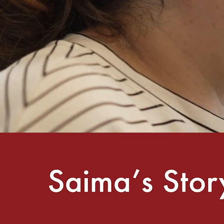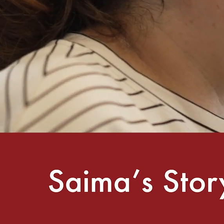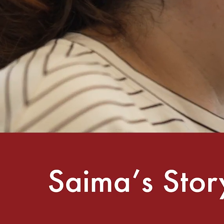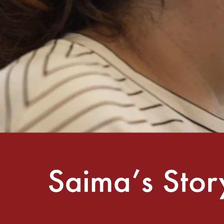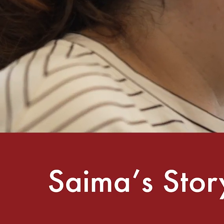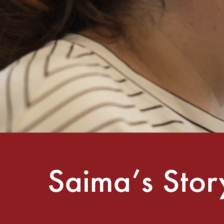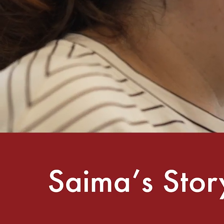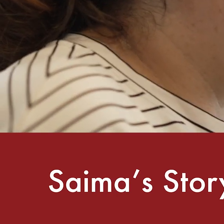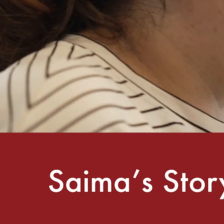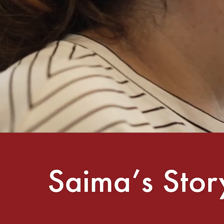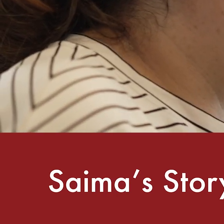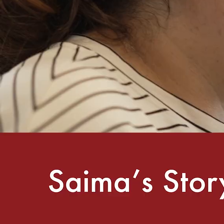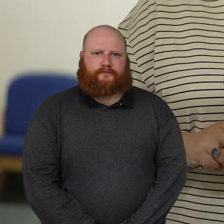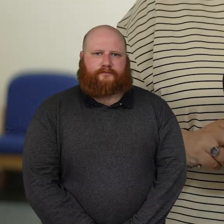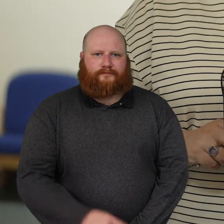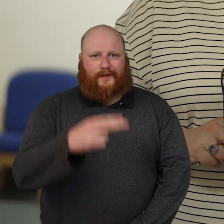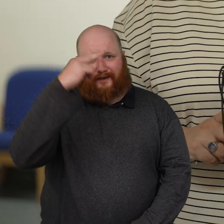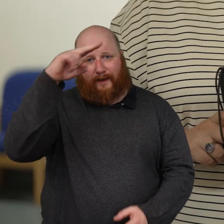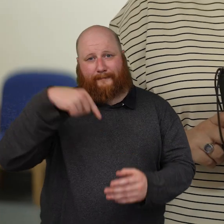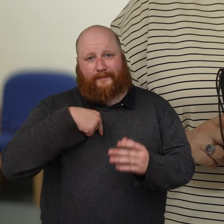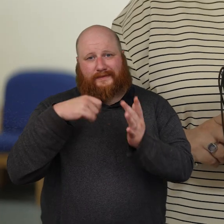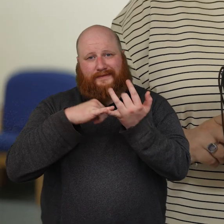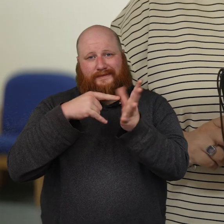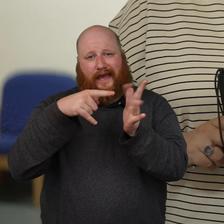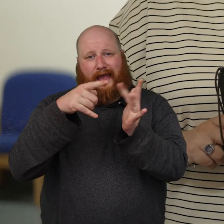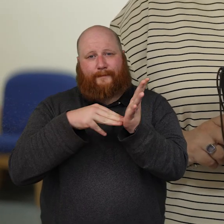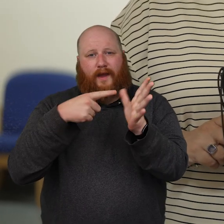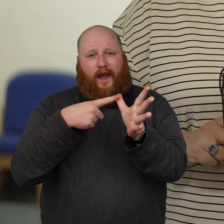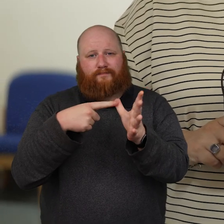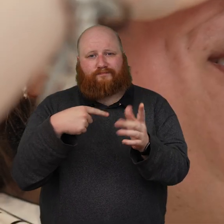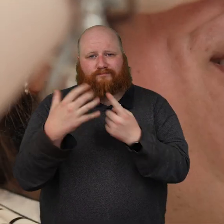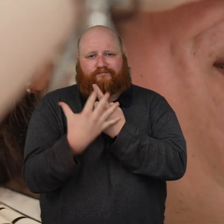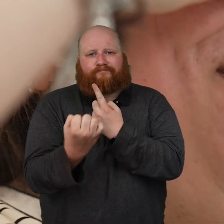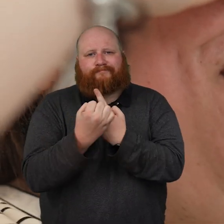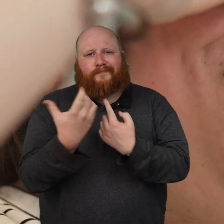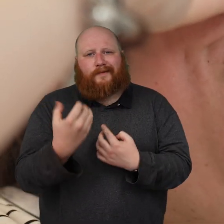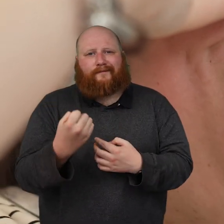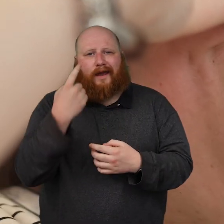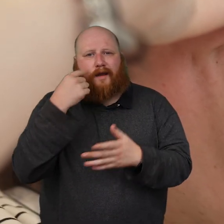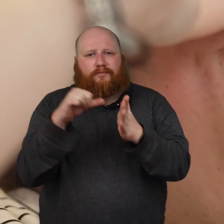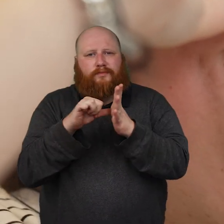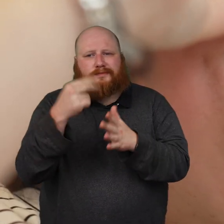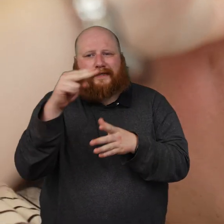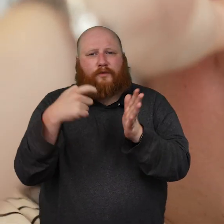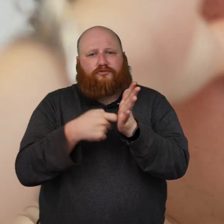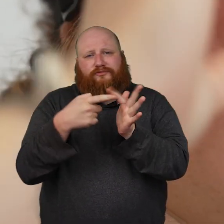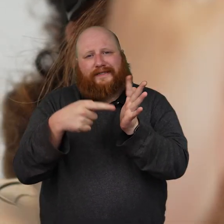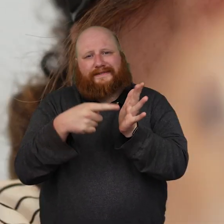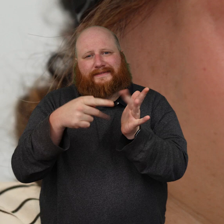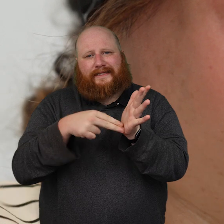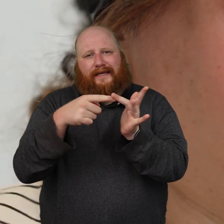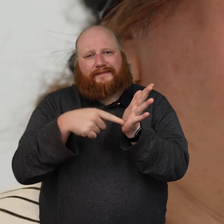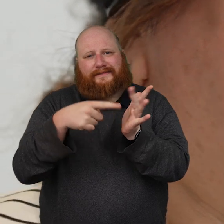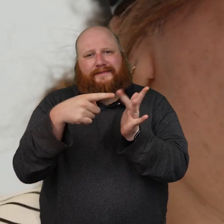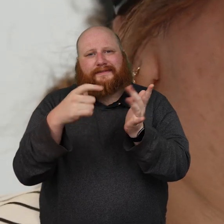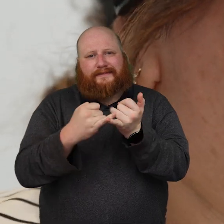Hi my name is Saima and I have an eye condition named Retinitis Pigmentosa. Essentially it means I have night blindness,